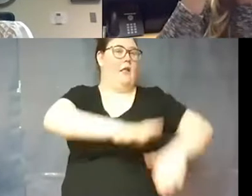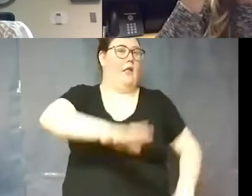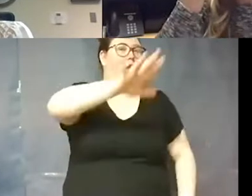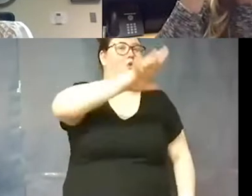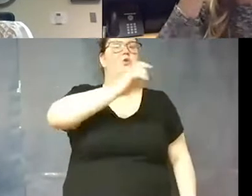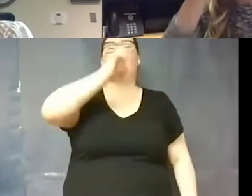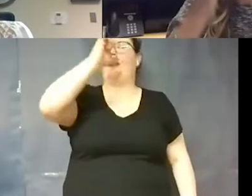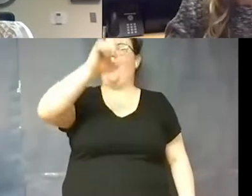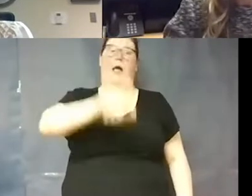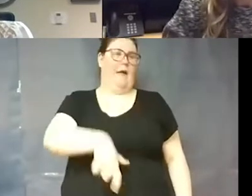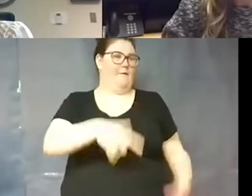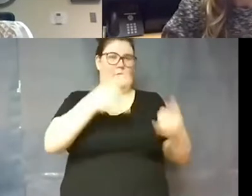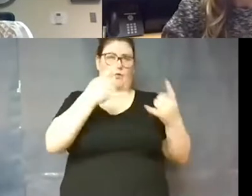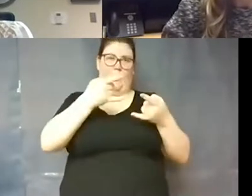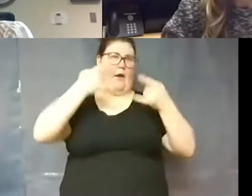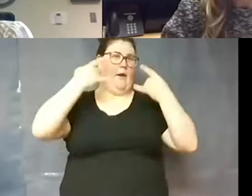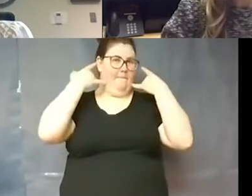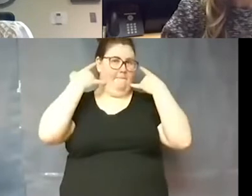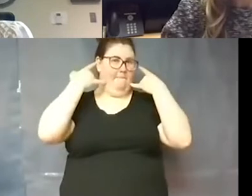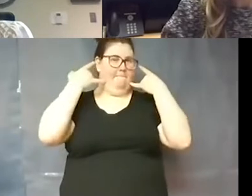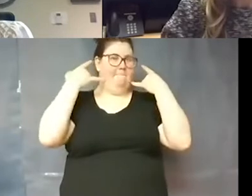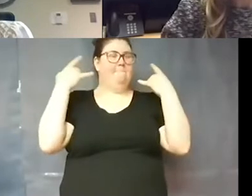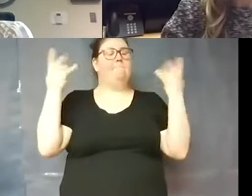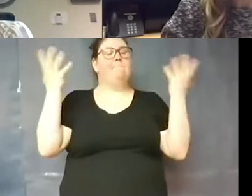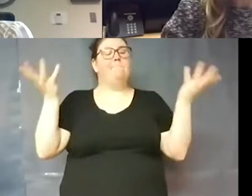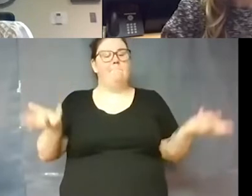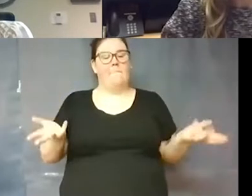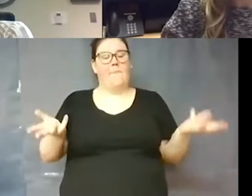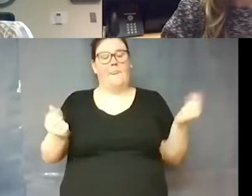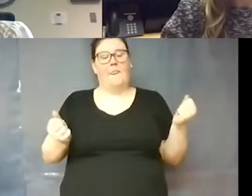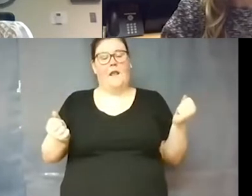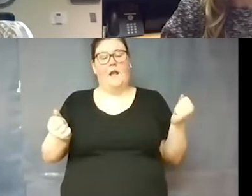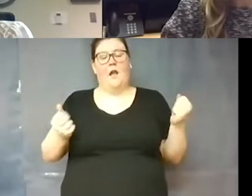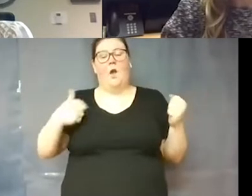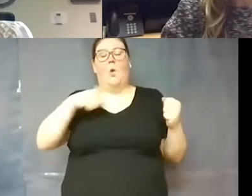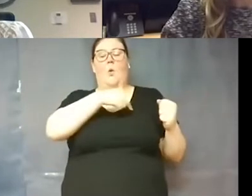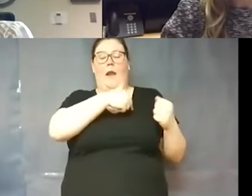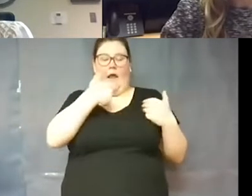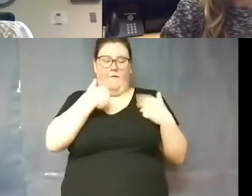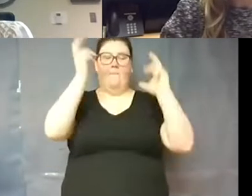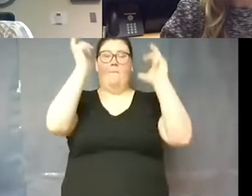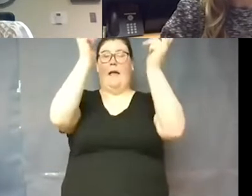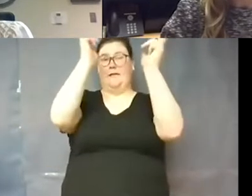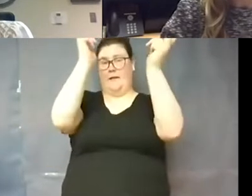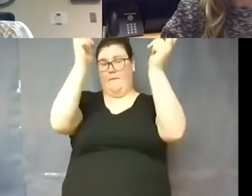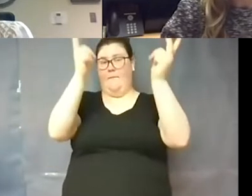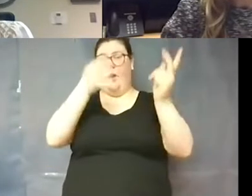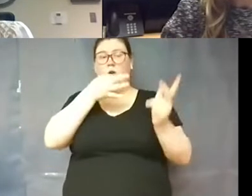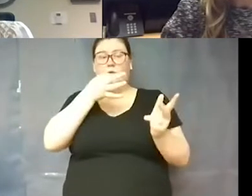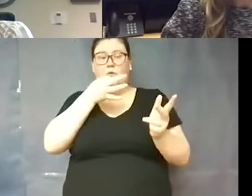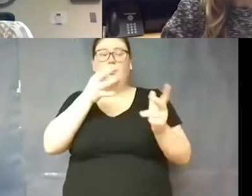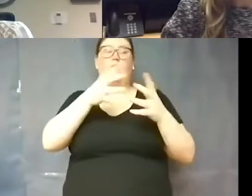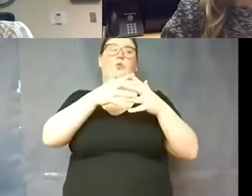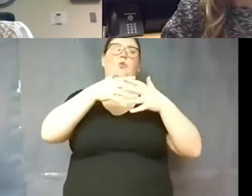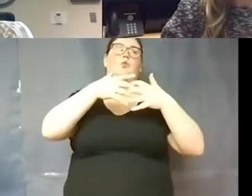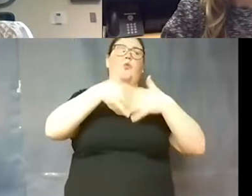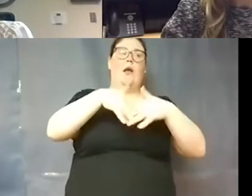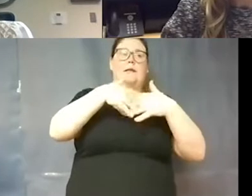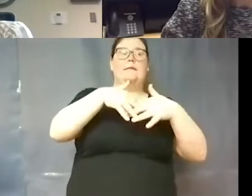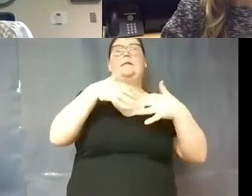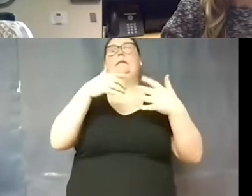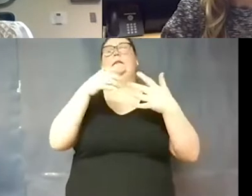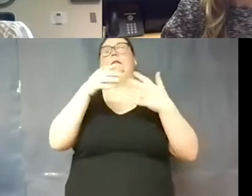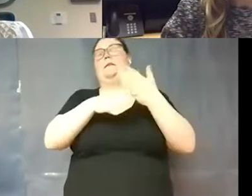masks and um you know we've got basketball coming up we have wrestling we have soccer we have